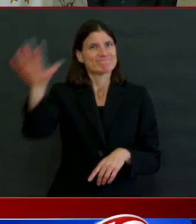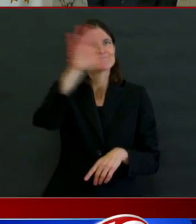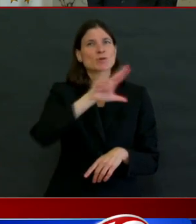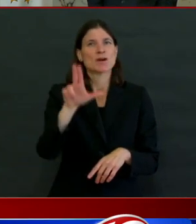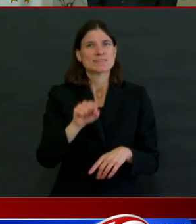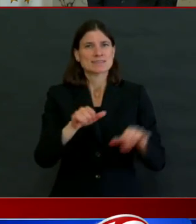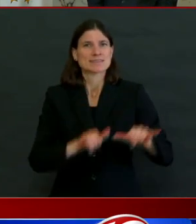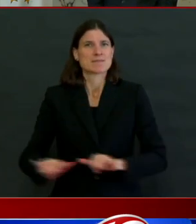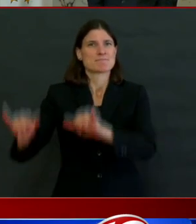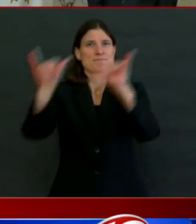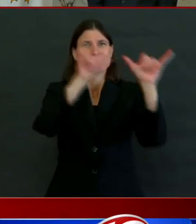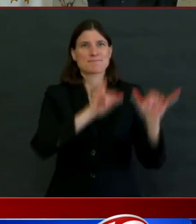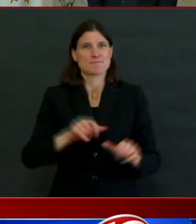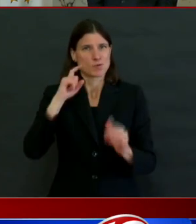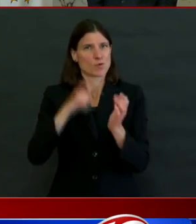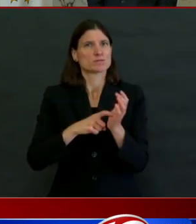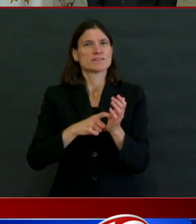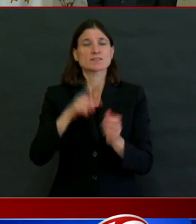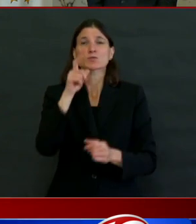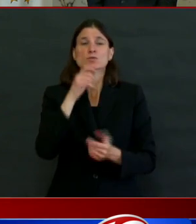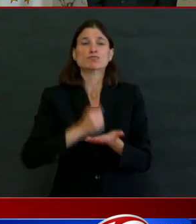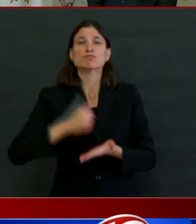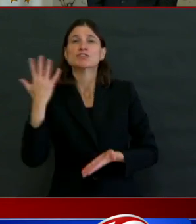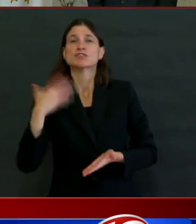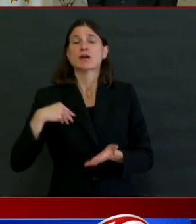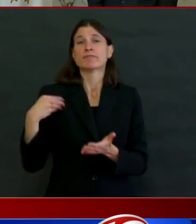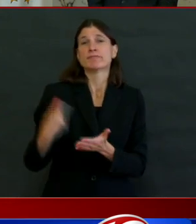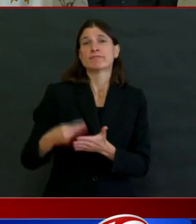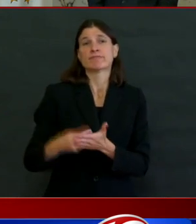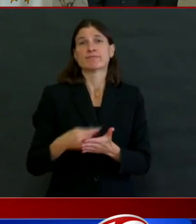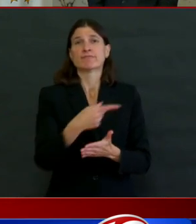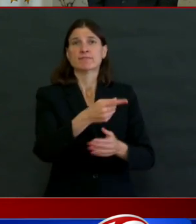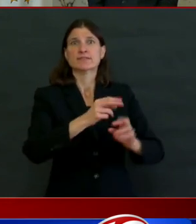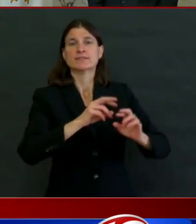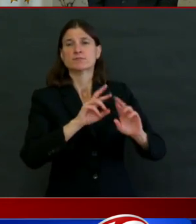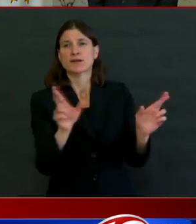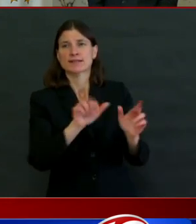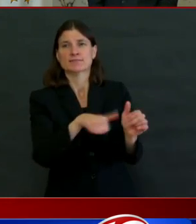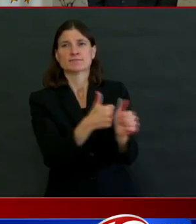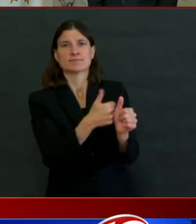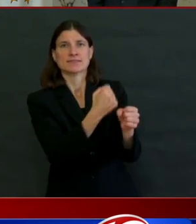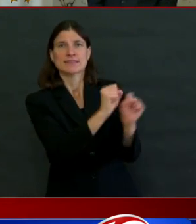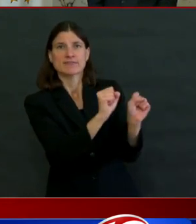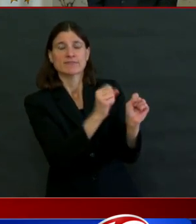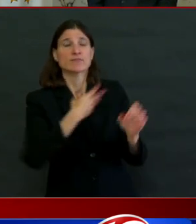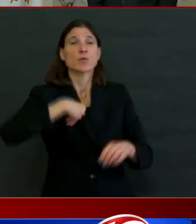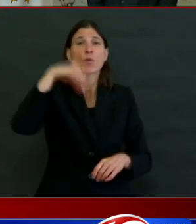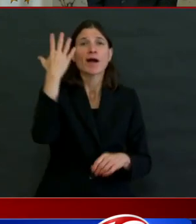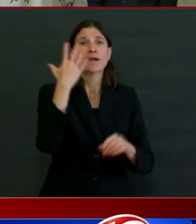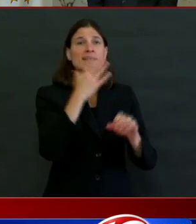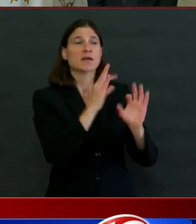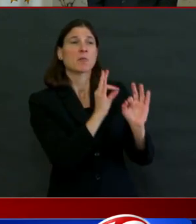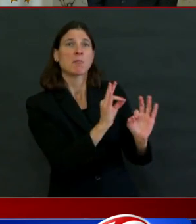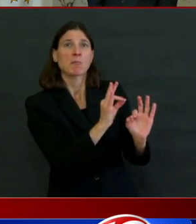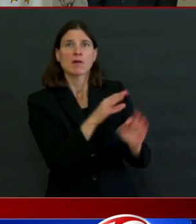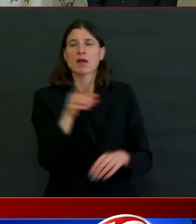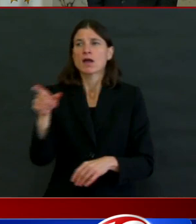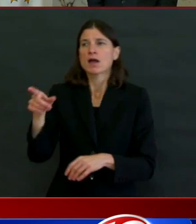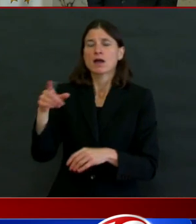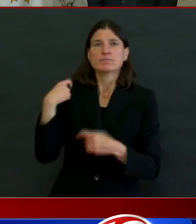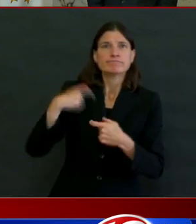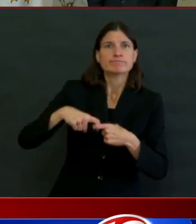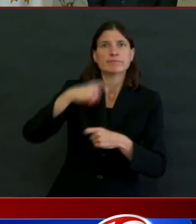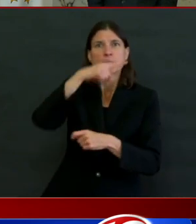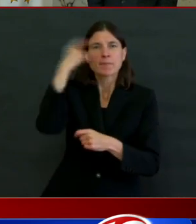of that through COVID-19. When we have differences in quality of education, in quality